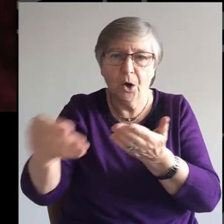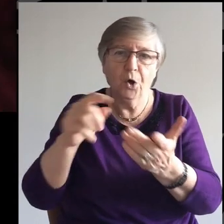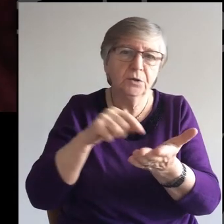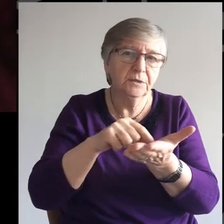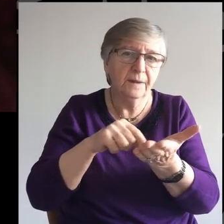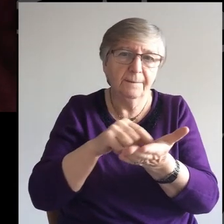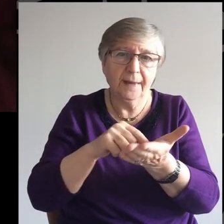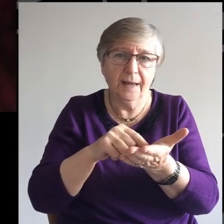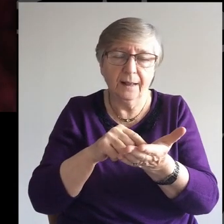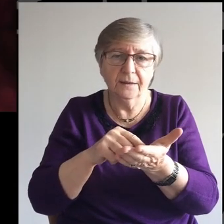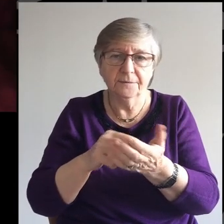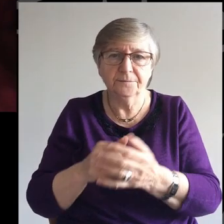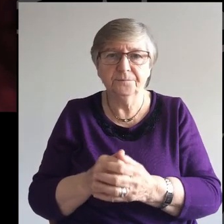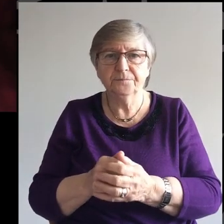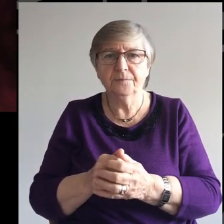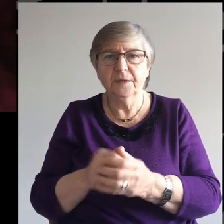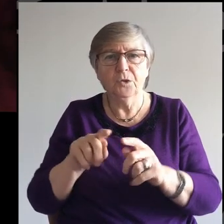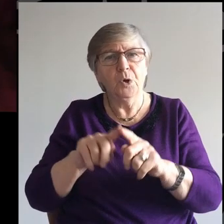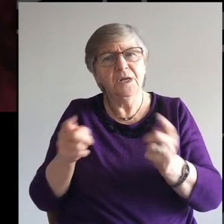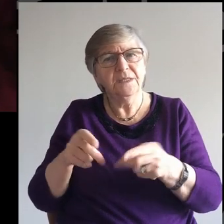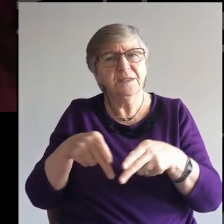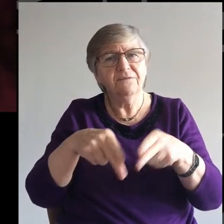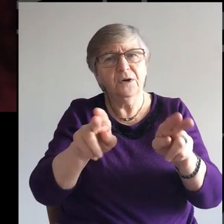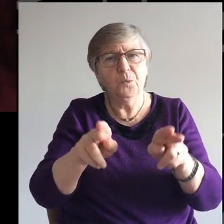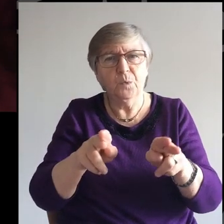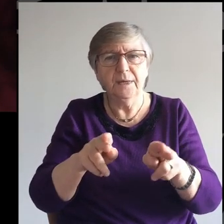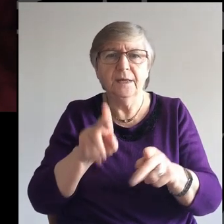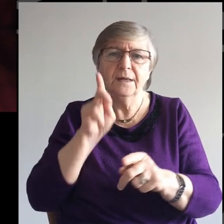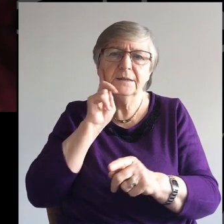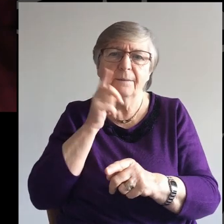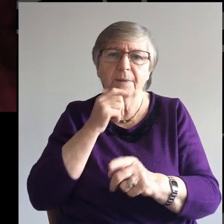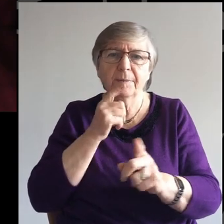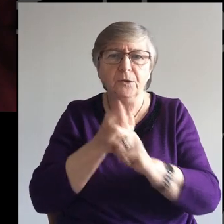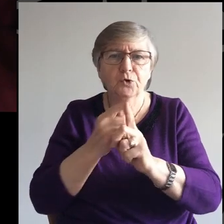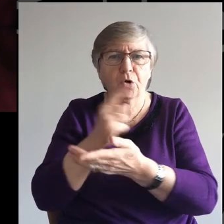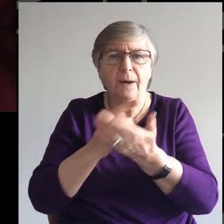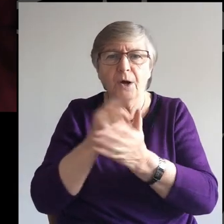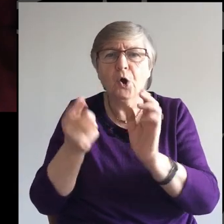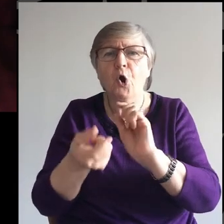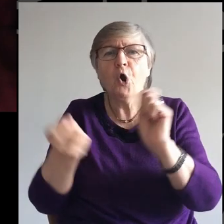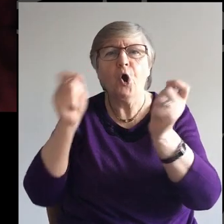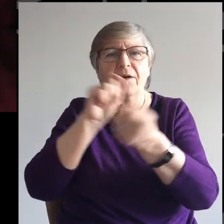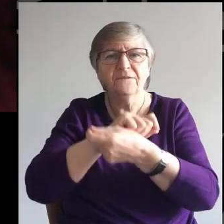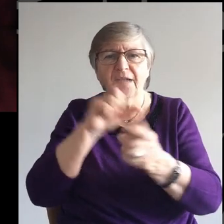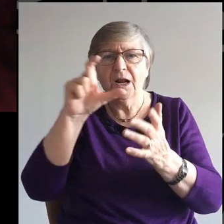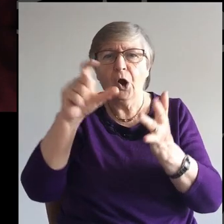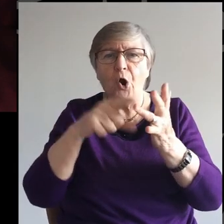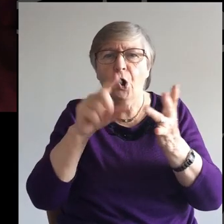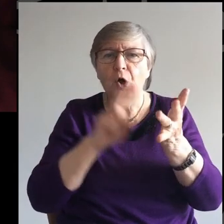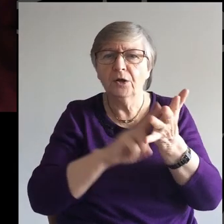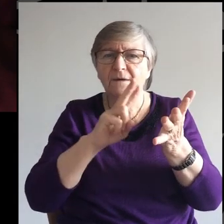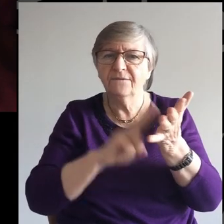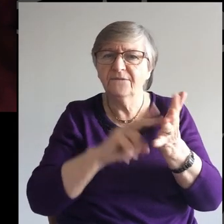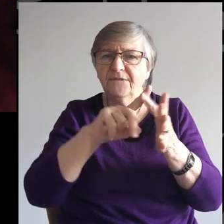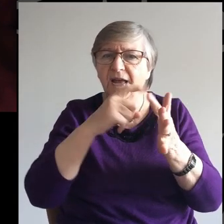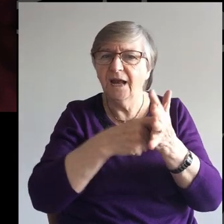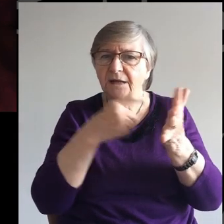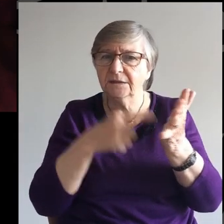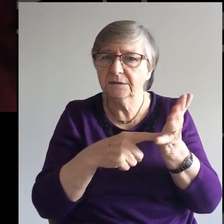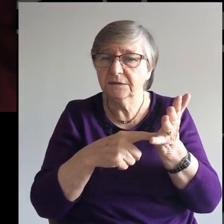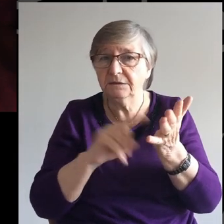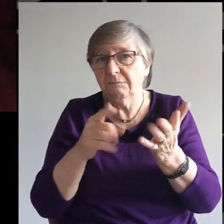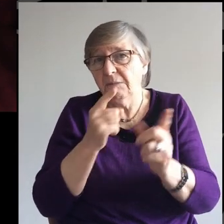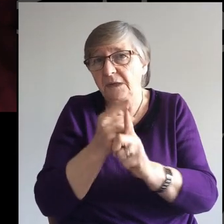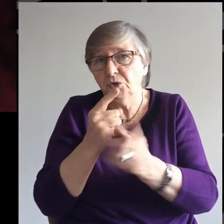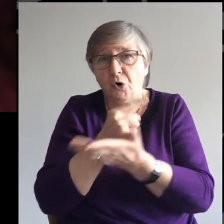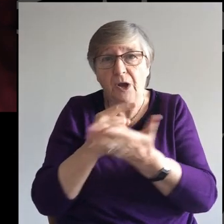I suppose there's quite a number of ways in which we talk about, people talk about converting or something being converted. Might